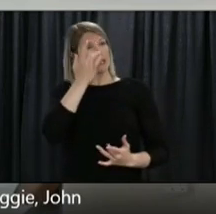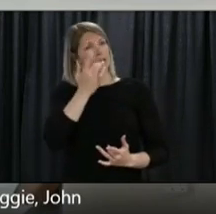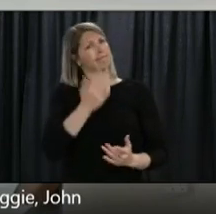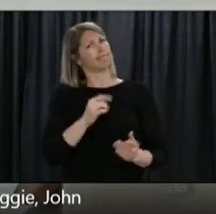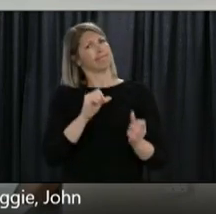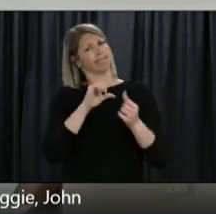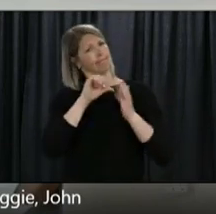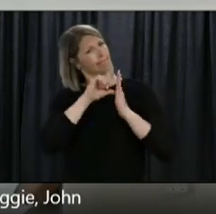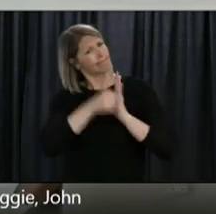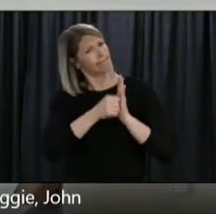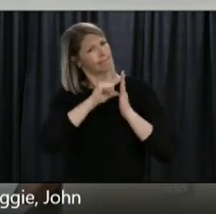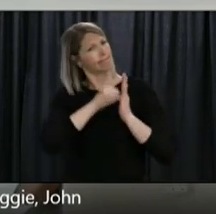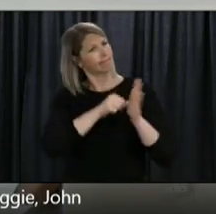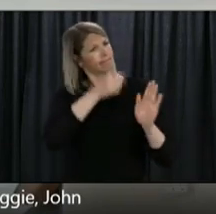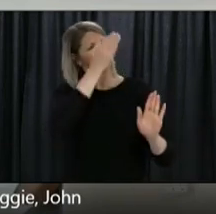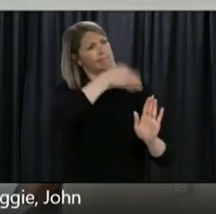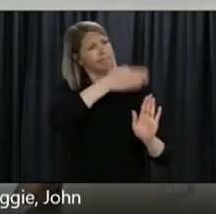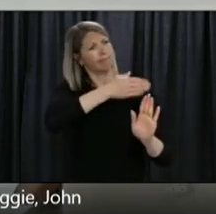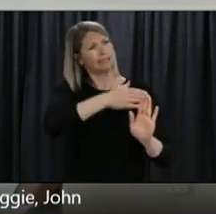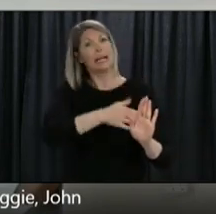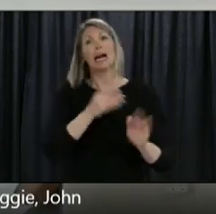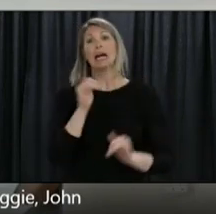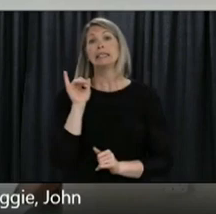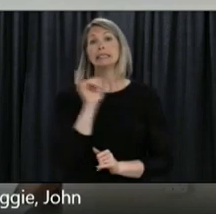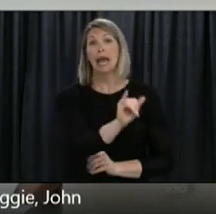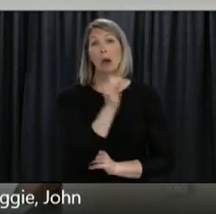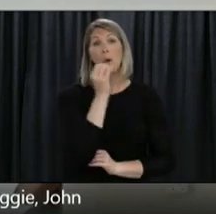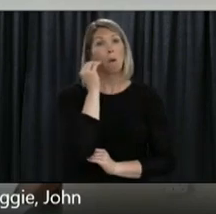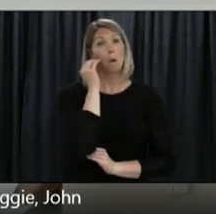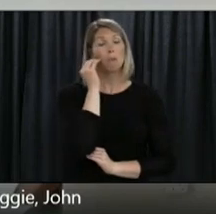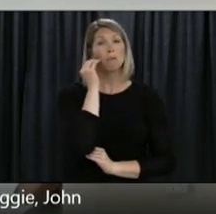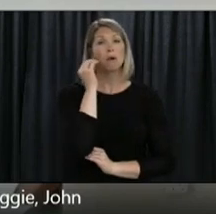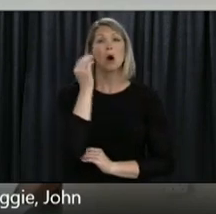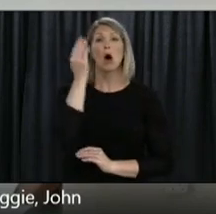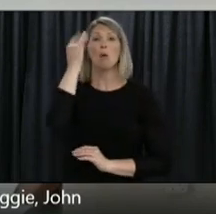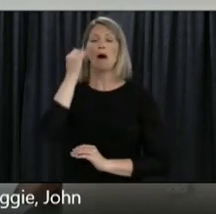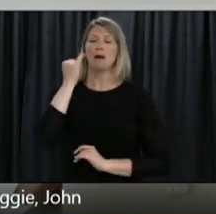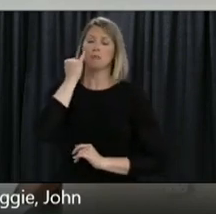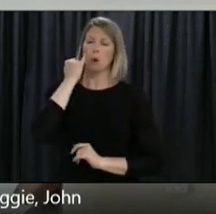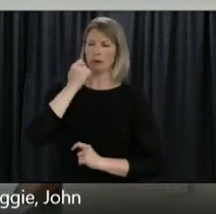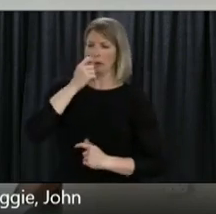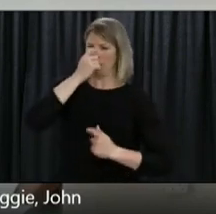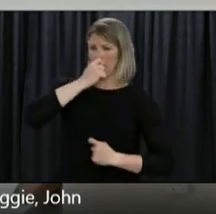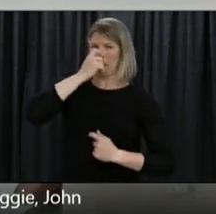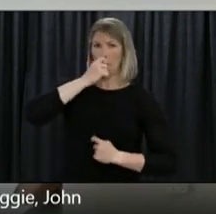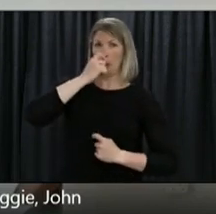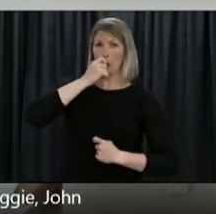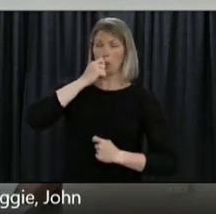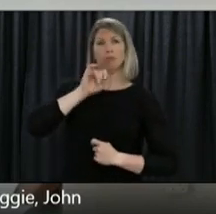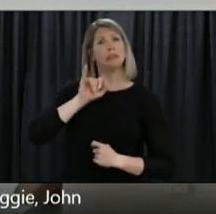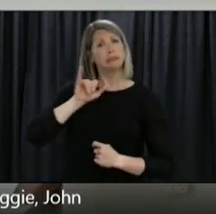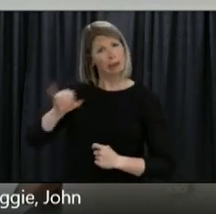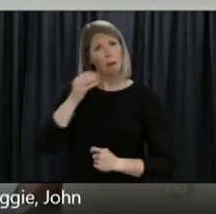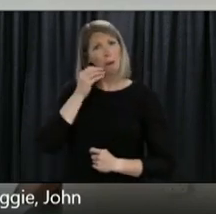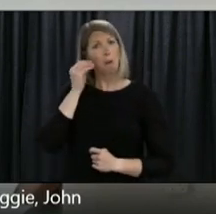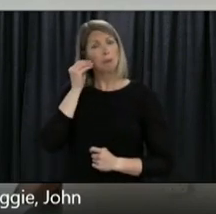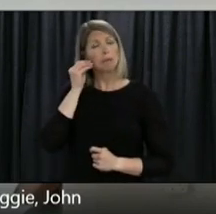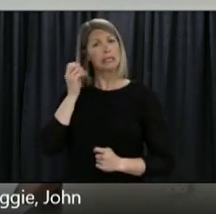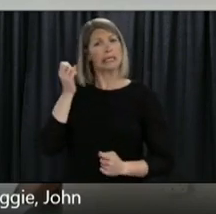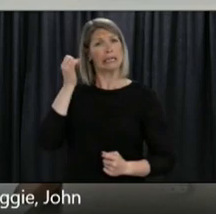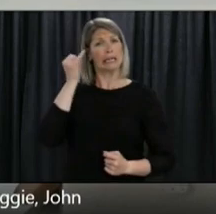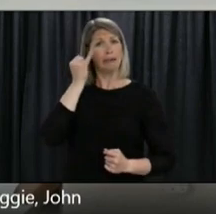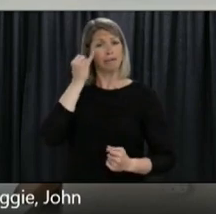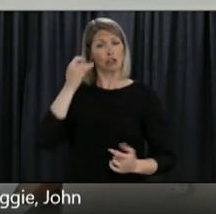time where colds and sniffles should not be dismissed and if you do have any of the symptoms listed you should call